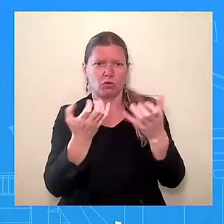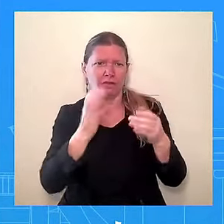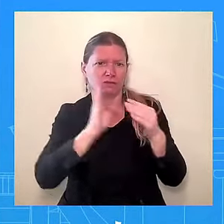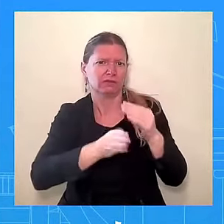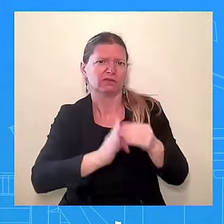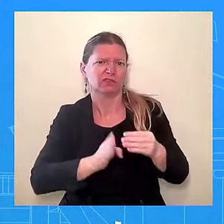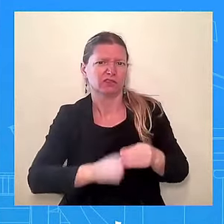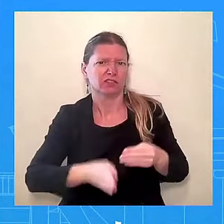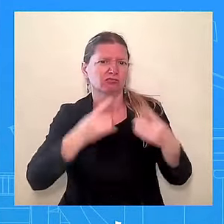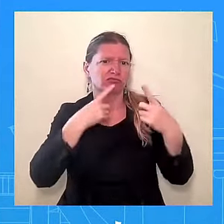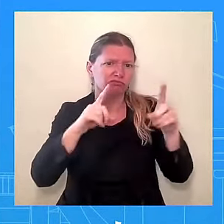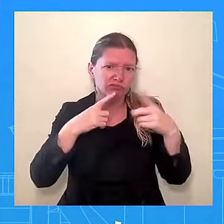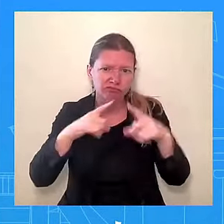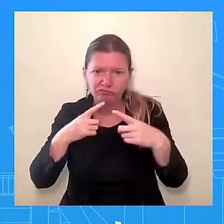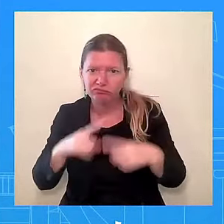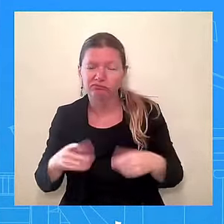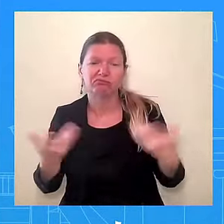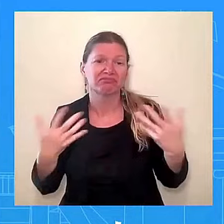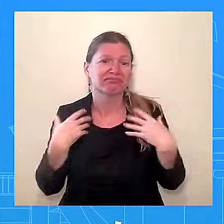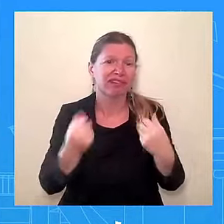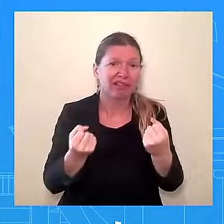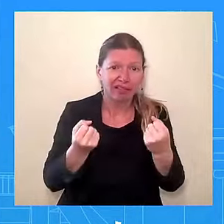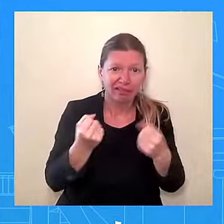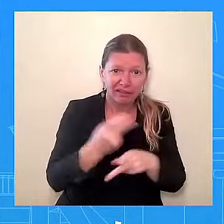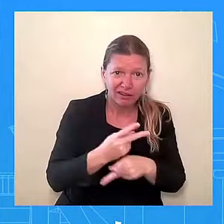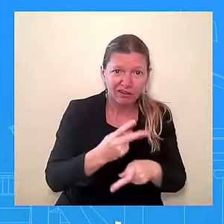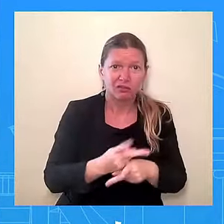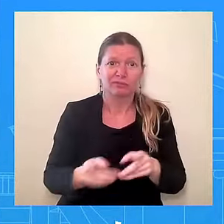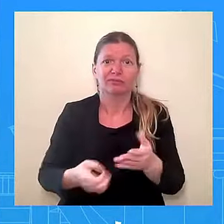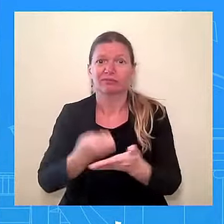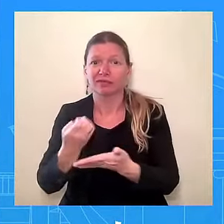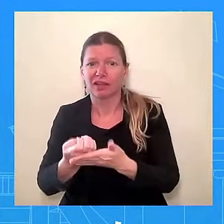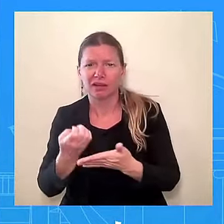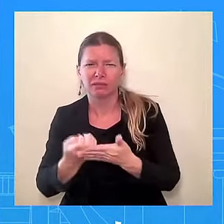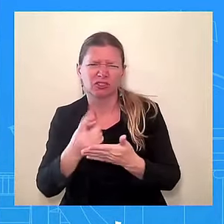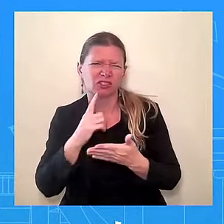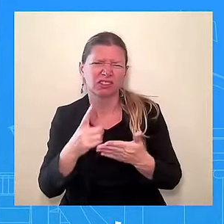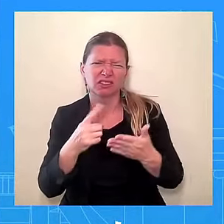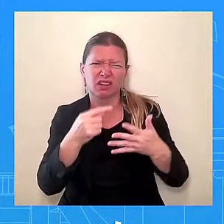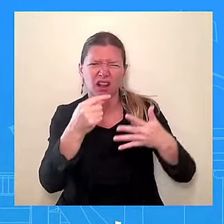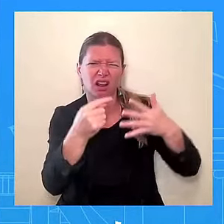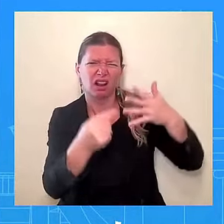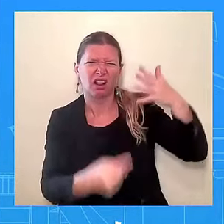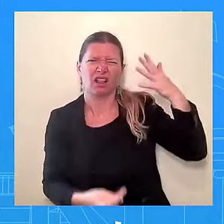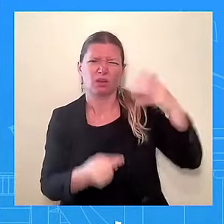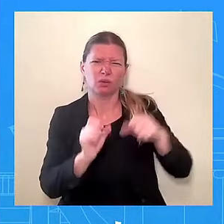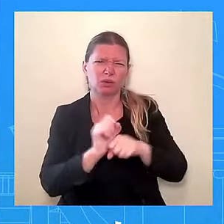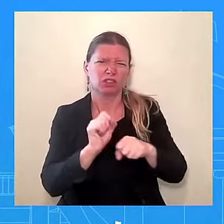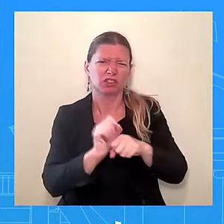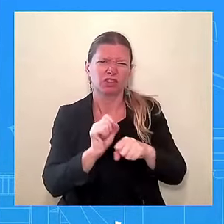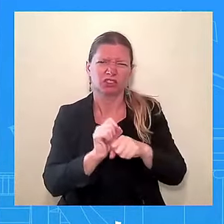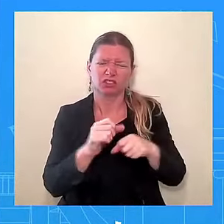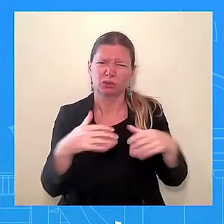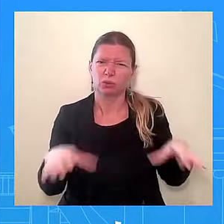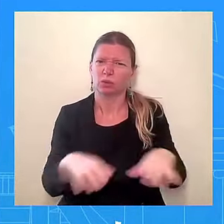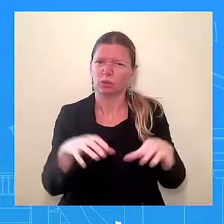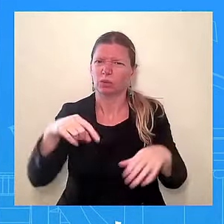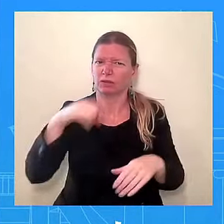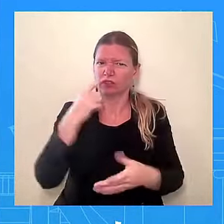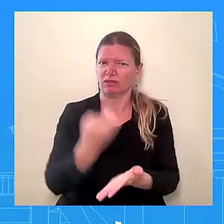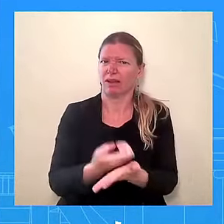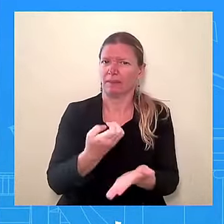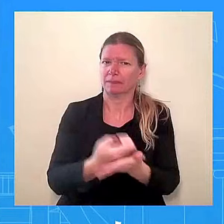a lot more work to do in the economy even though we're leading the world in what we've been able to do here to restart the economy.